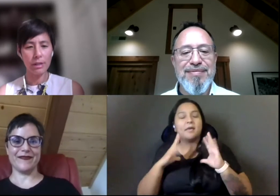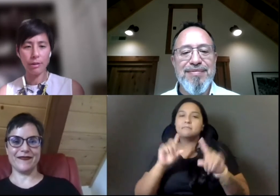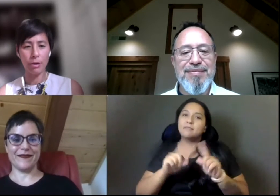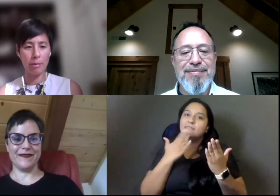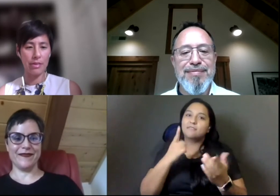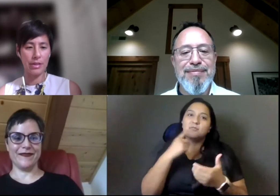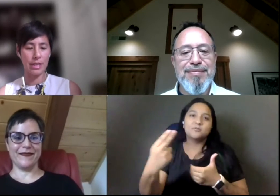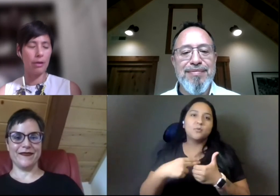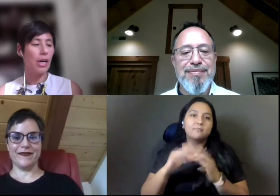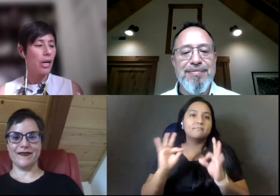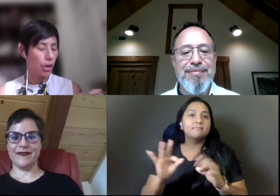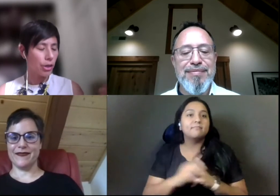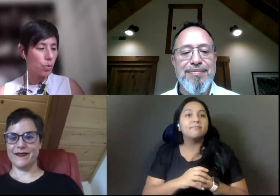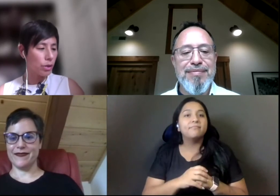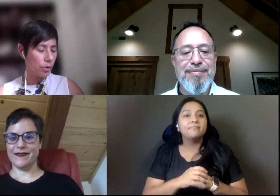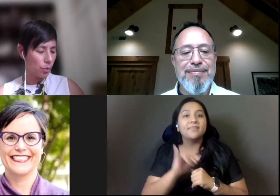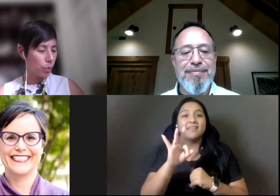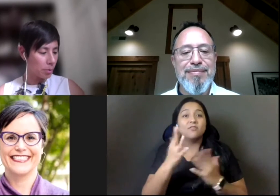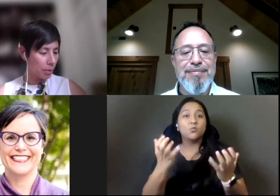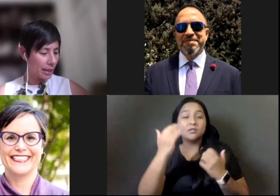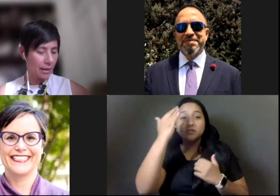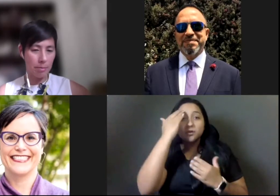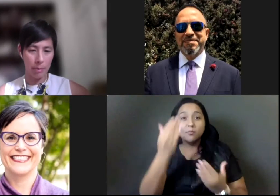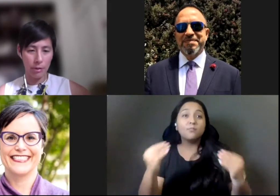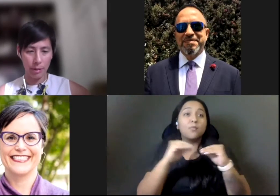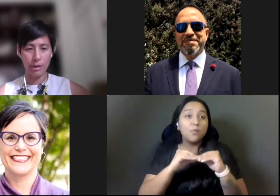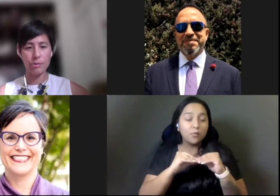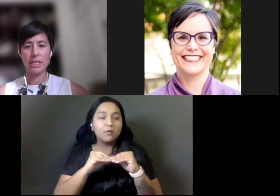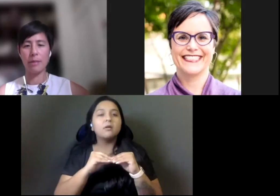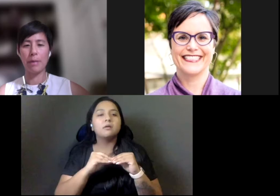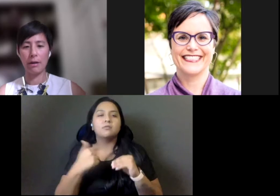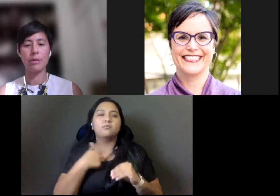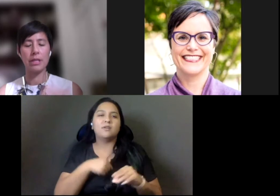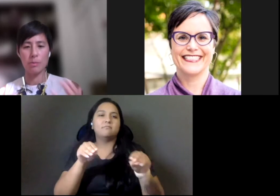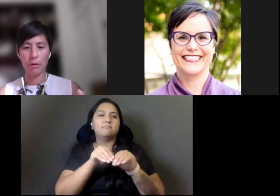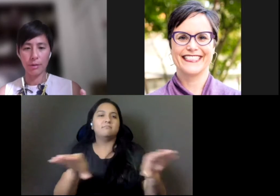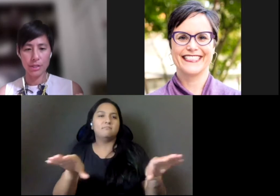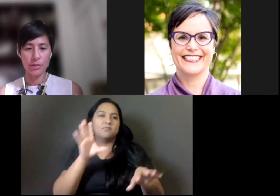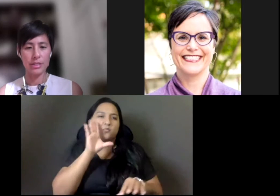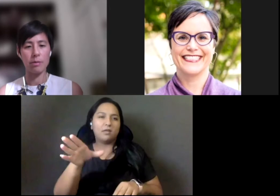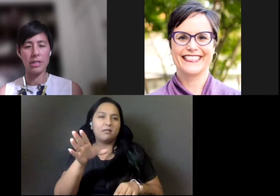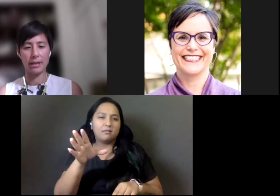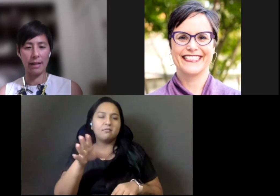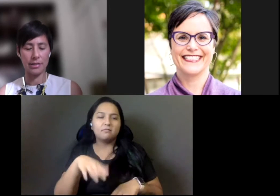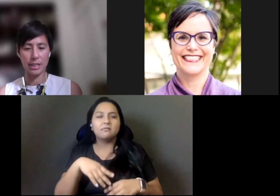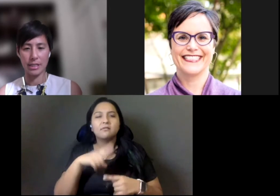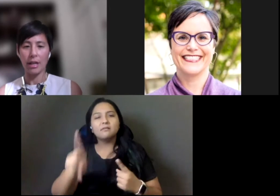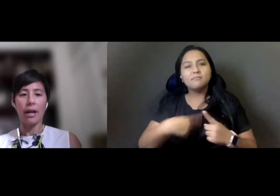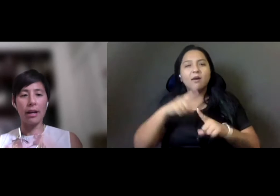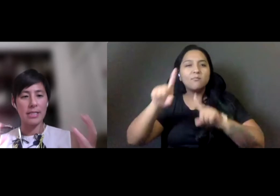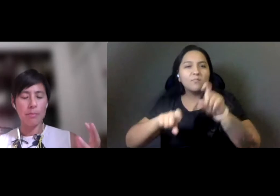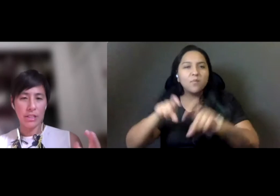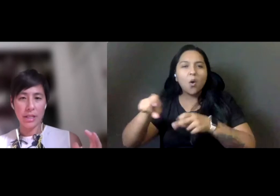if folks want to learn more about this, courage, we'll, we will be putting out a memo and a press release about some of these polling results and some of the analysis.